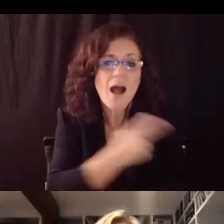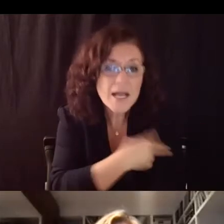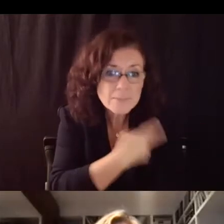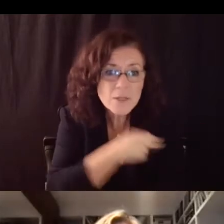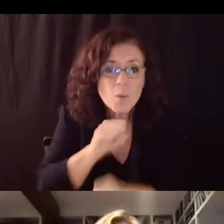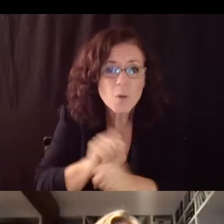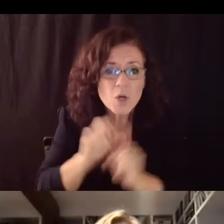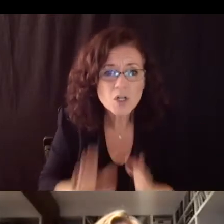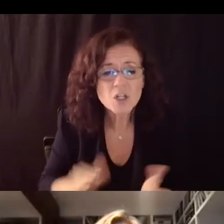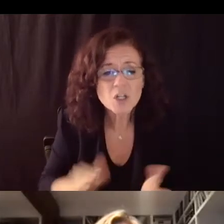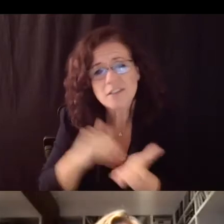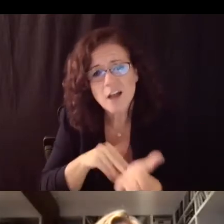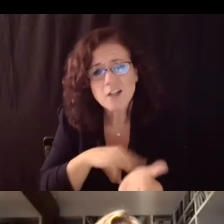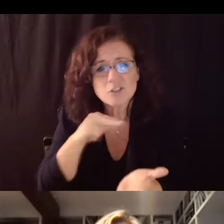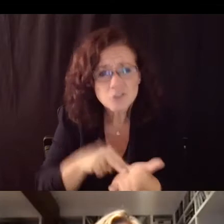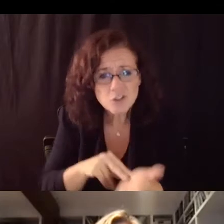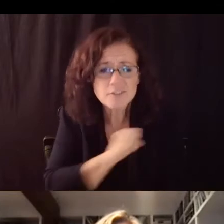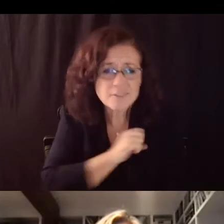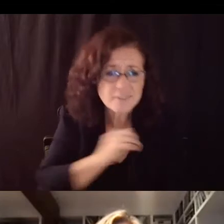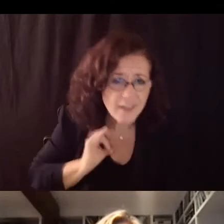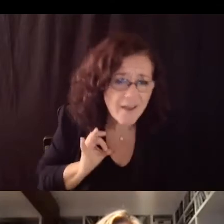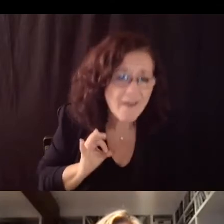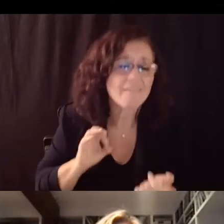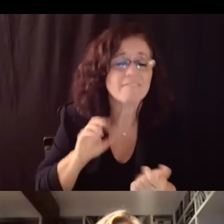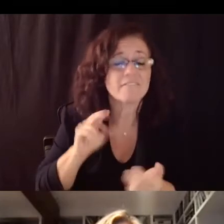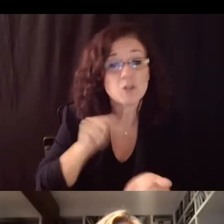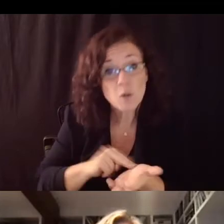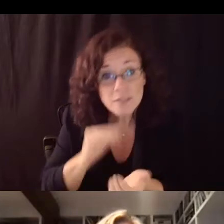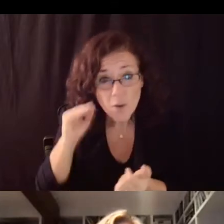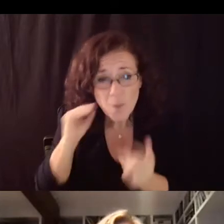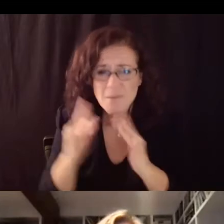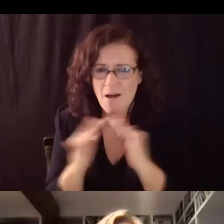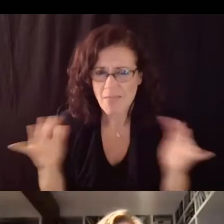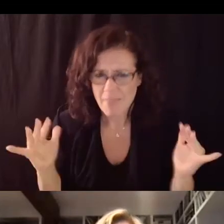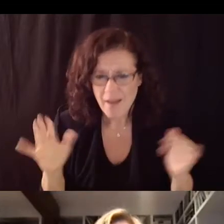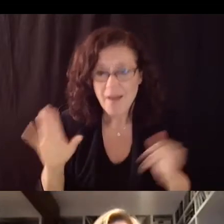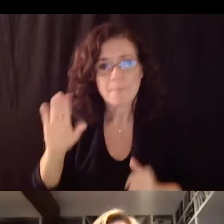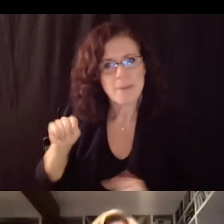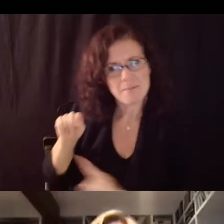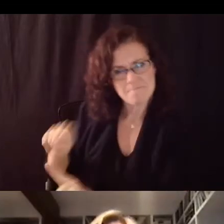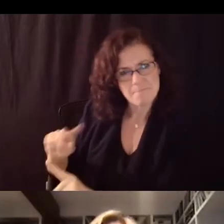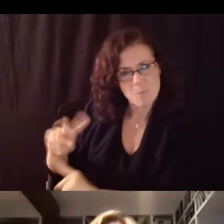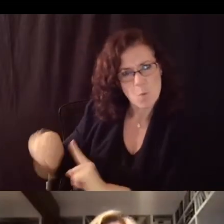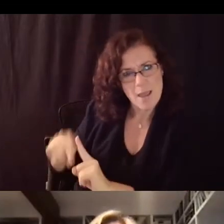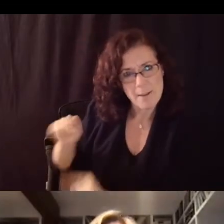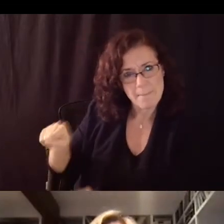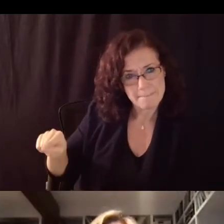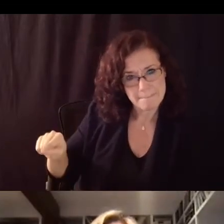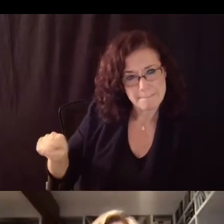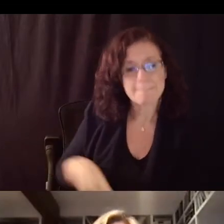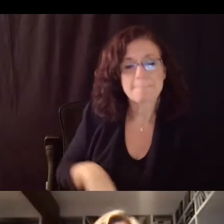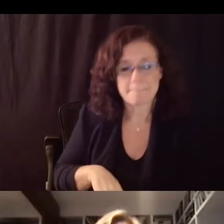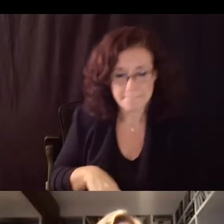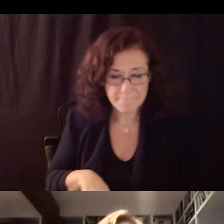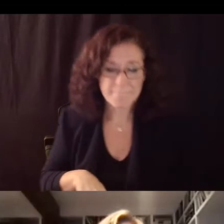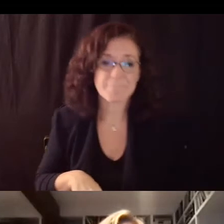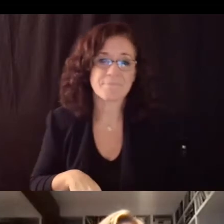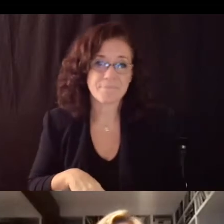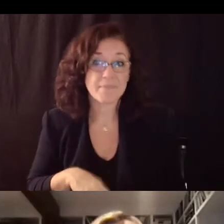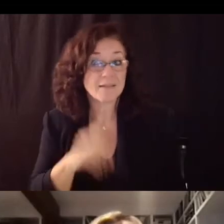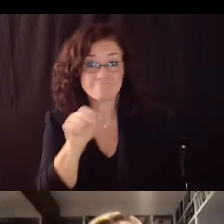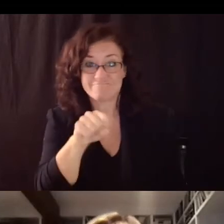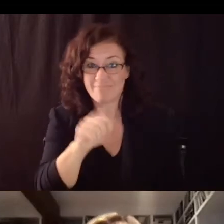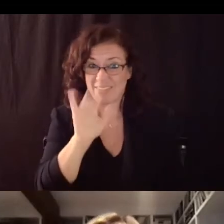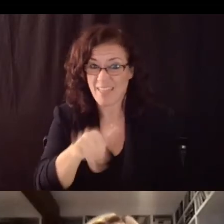it's in the community how are we taking care of that part it's an excellent point the more covid there is in our community